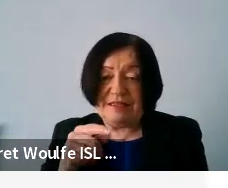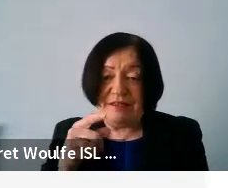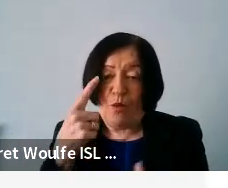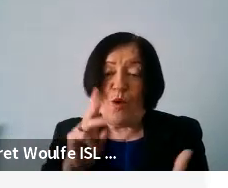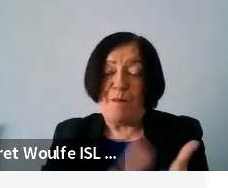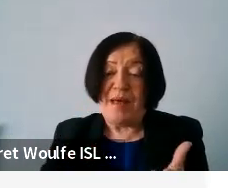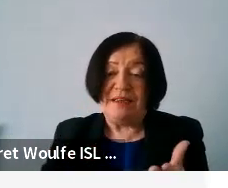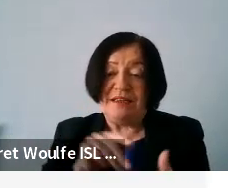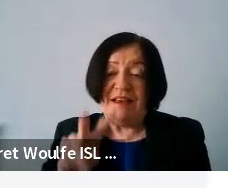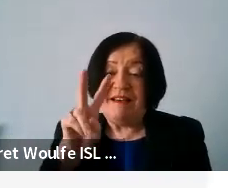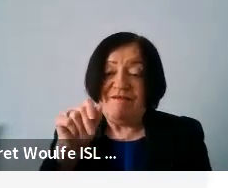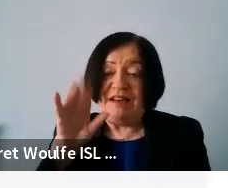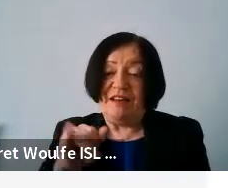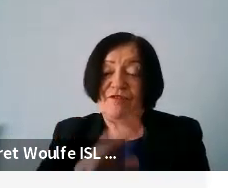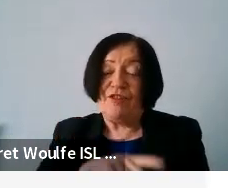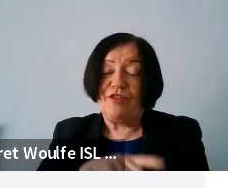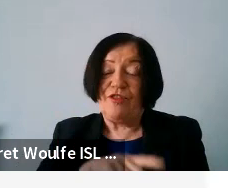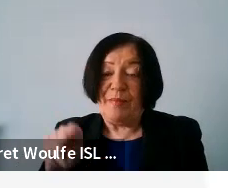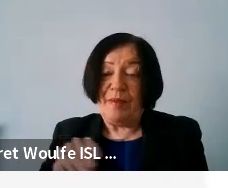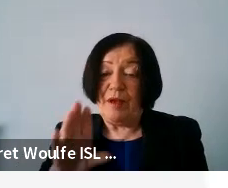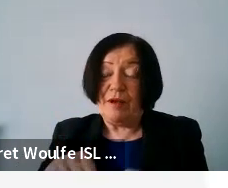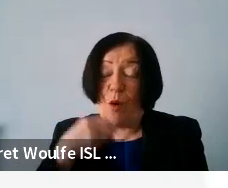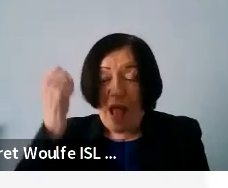just to inform the participants. Go ahead.